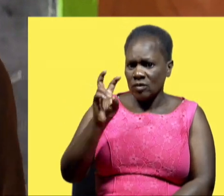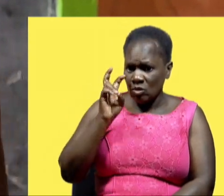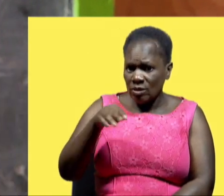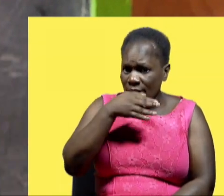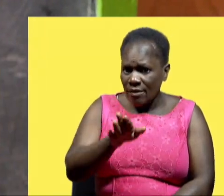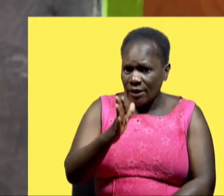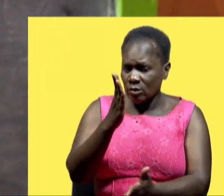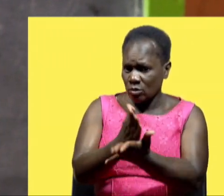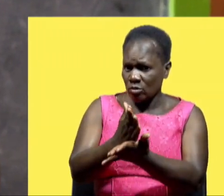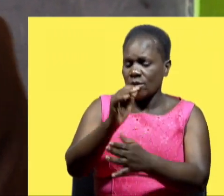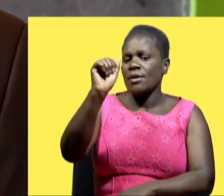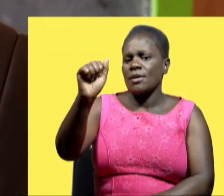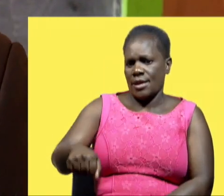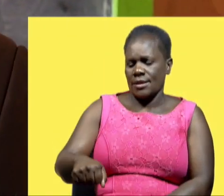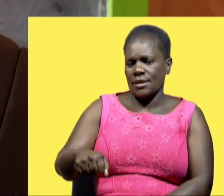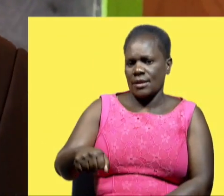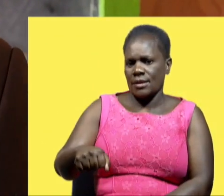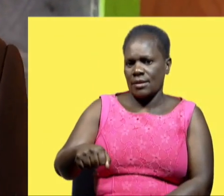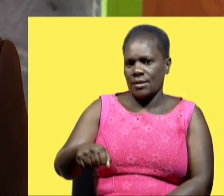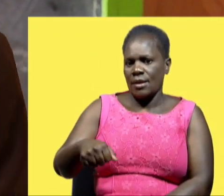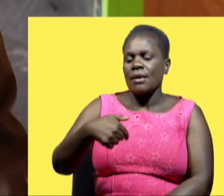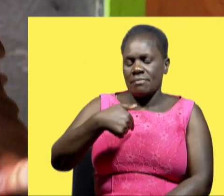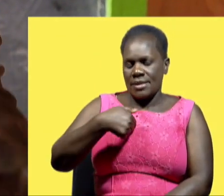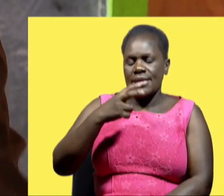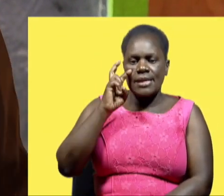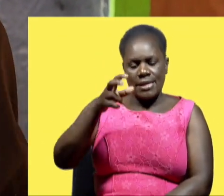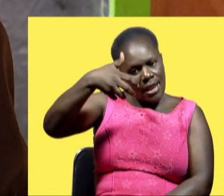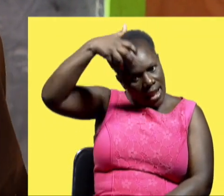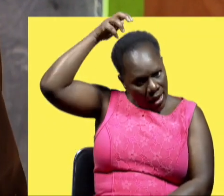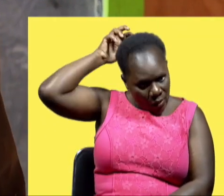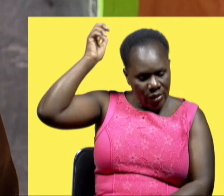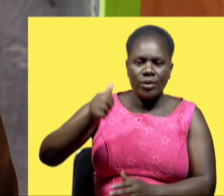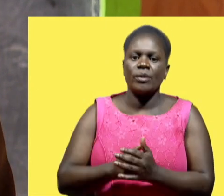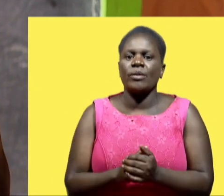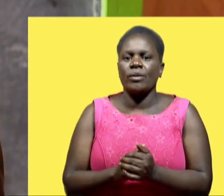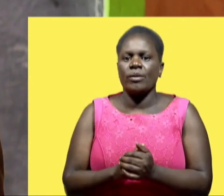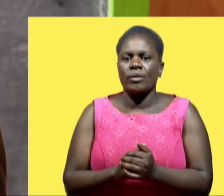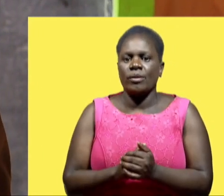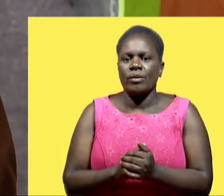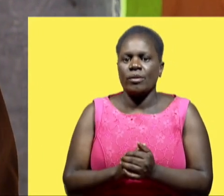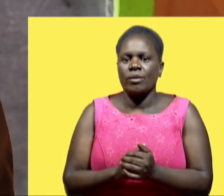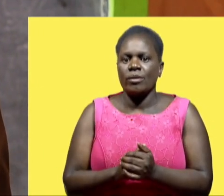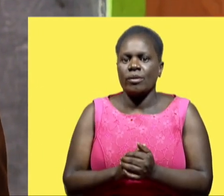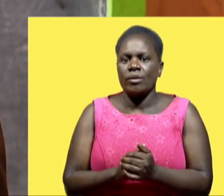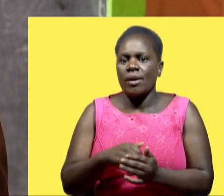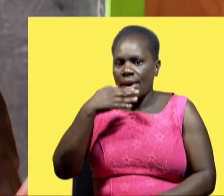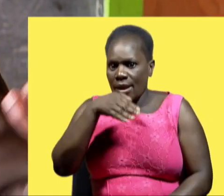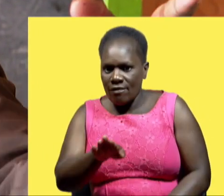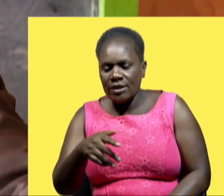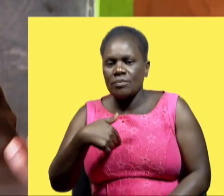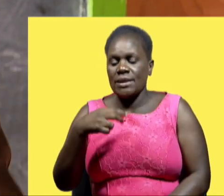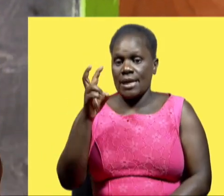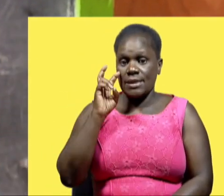an elephant? Good. You've seen? A lion. You've seen a lion? Yes. You've seen? Elephant. Elephant.